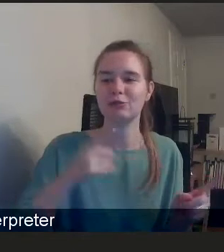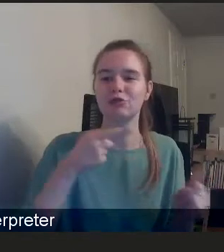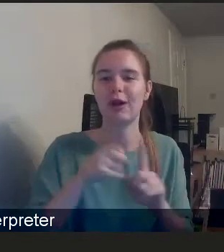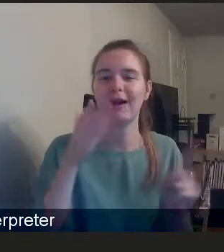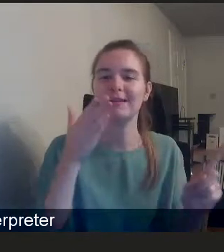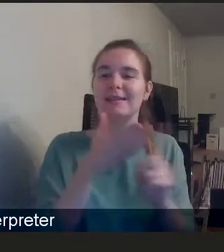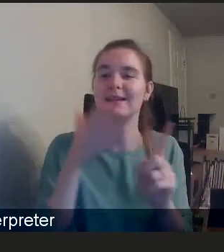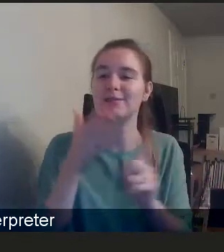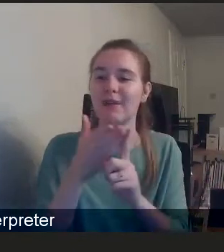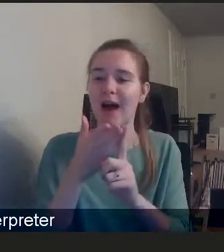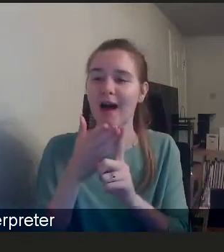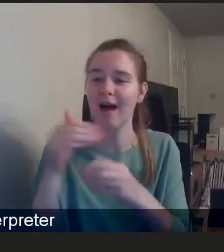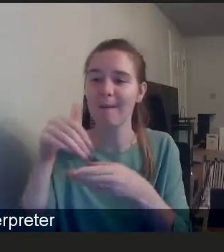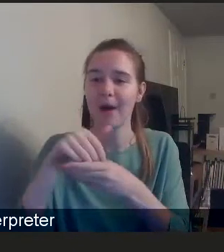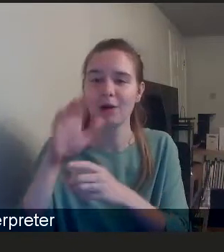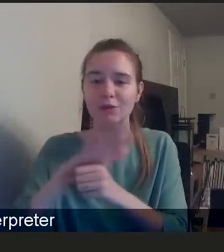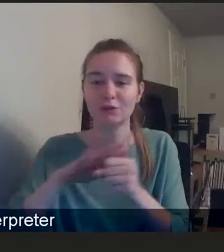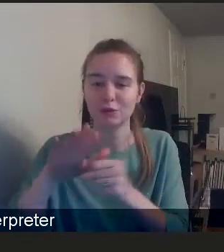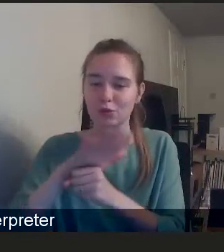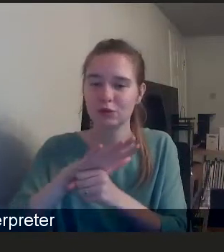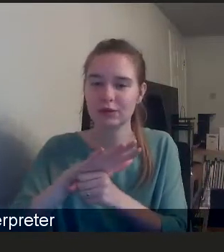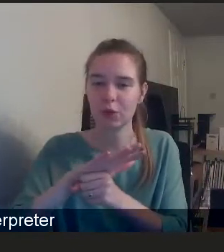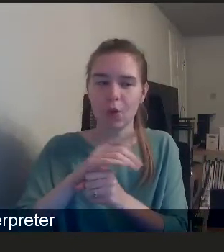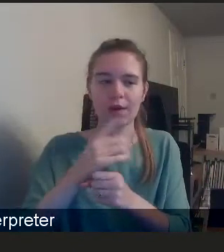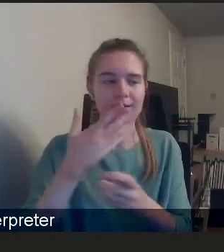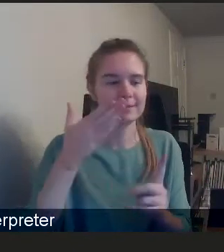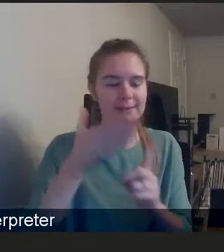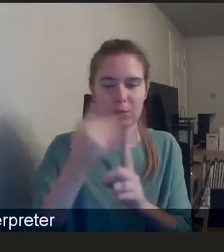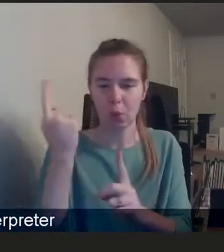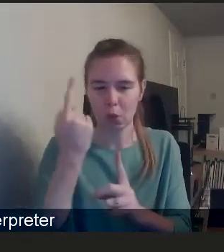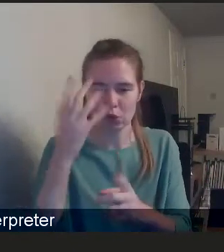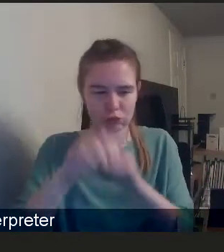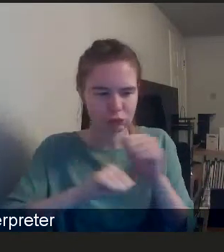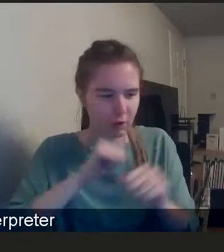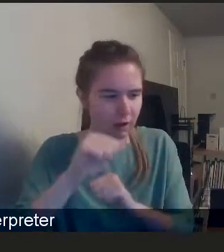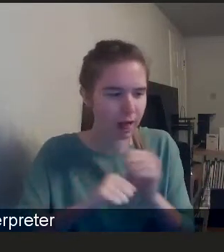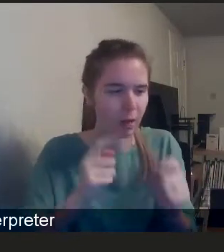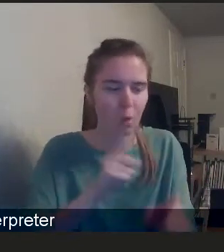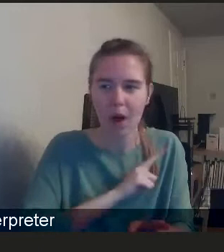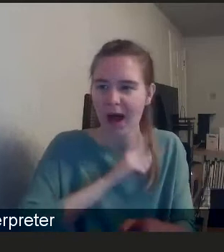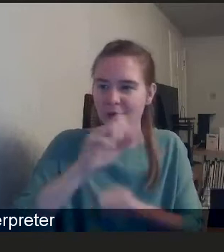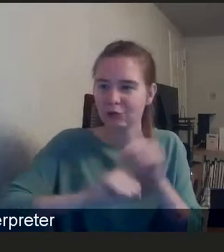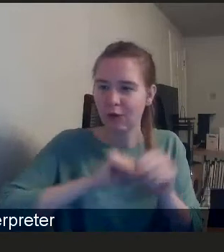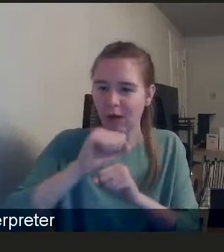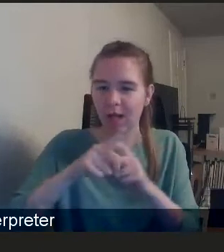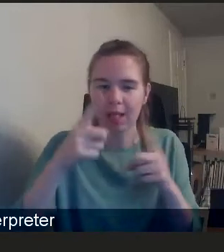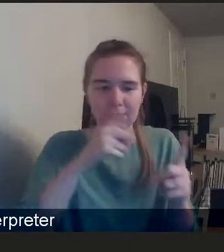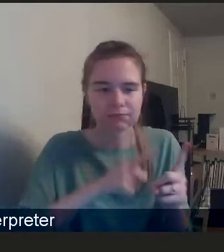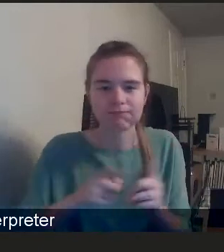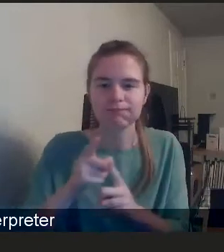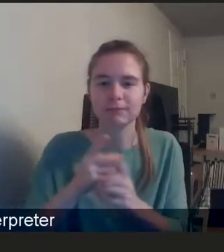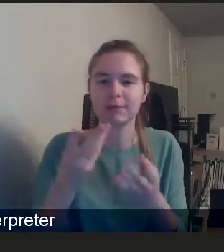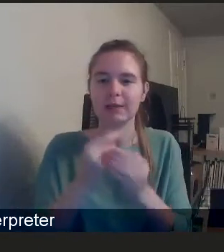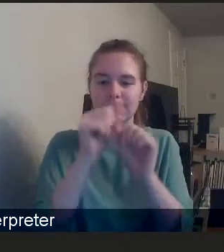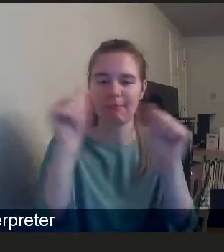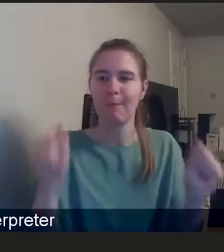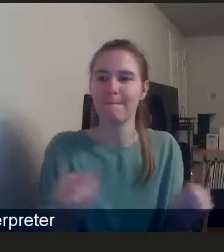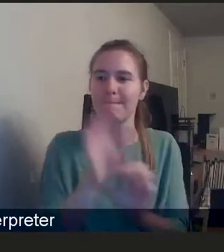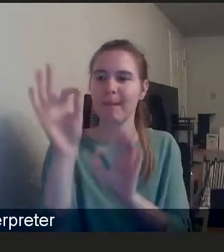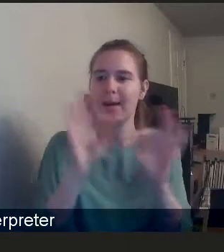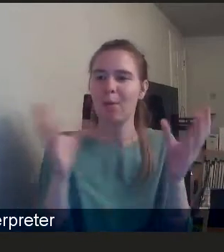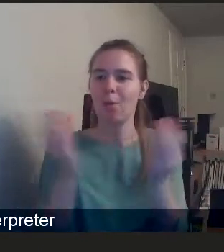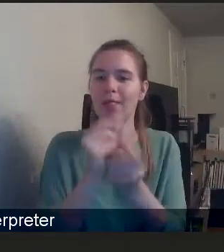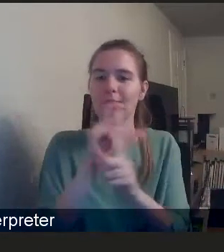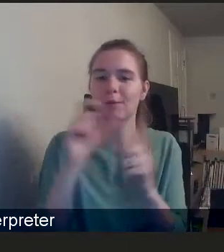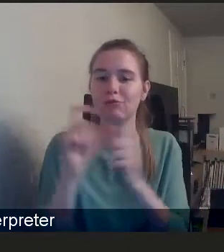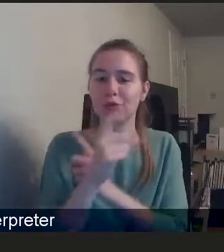mapping who is struggling and why, mapping out with the community, what the possible answers are,